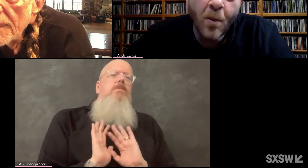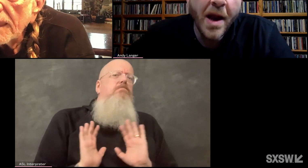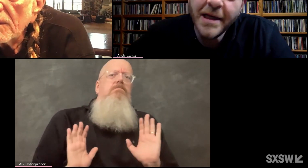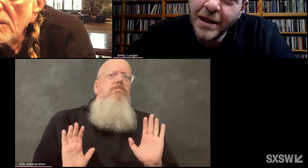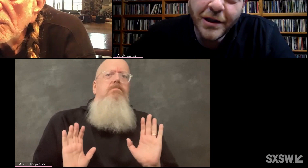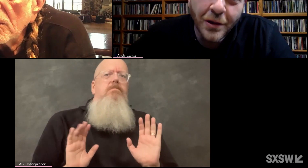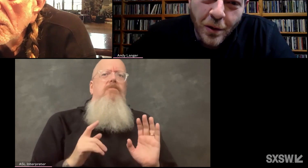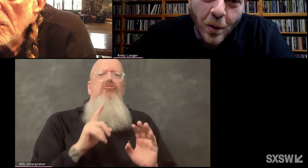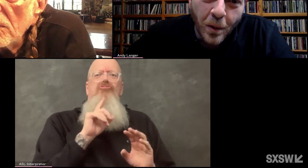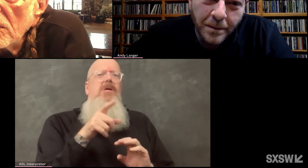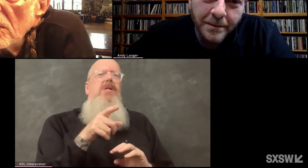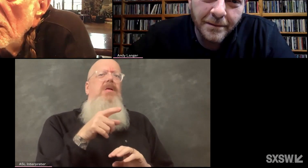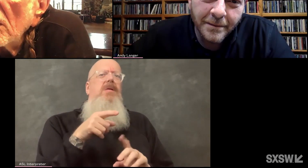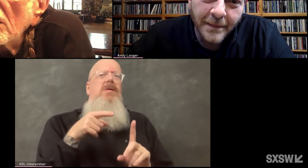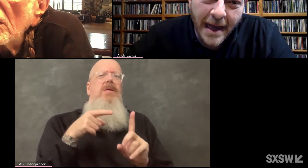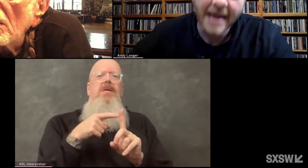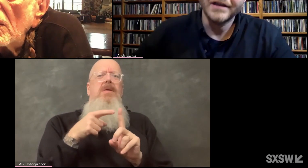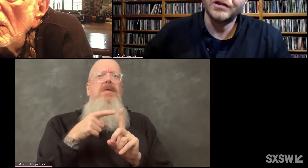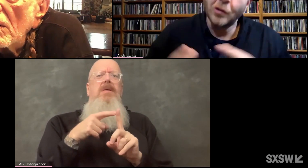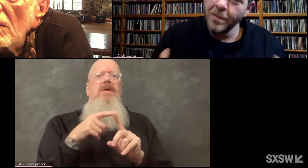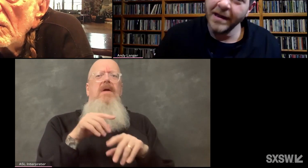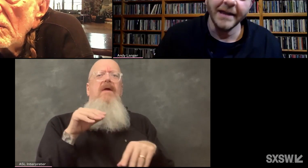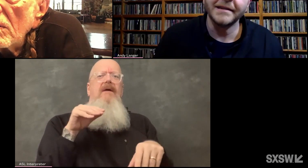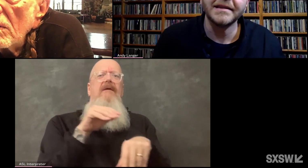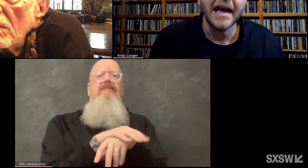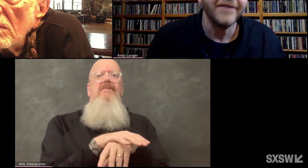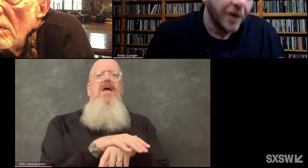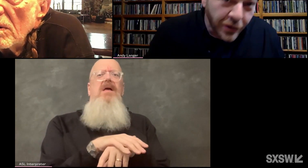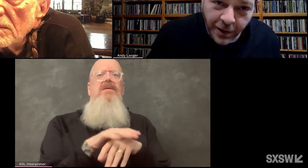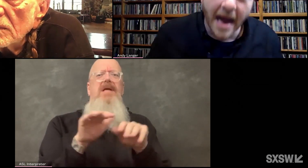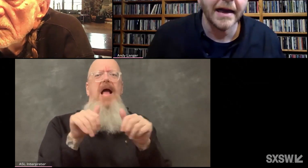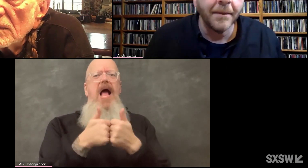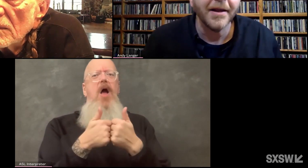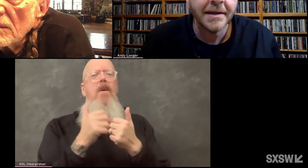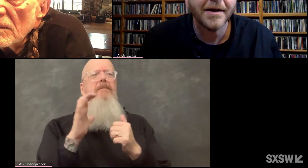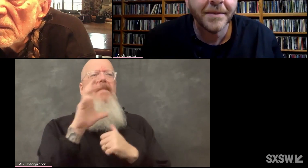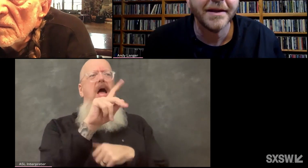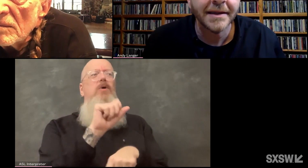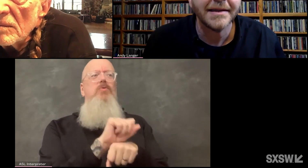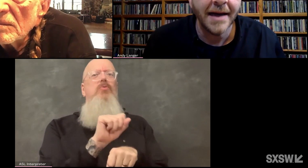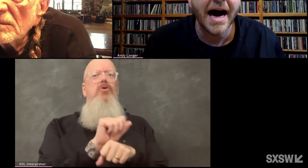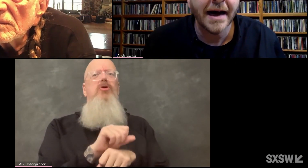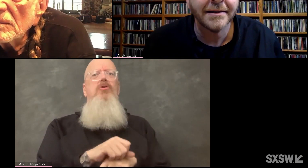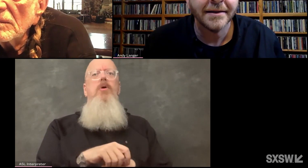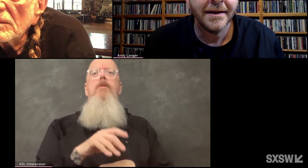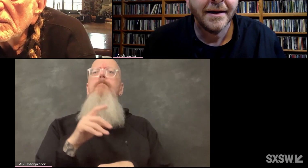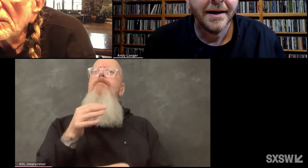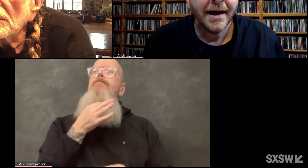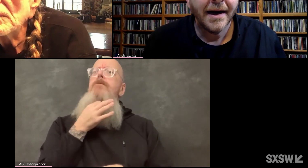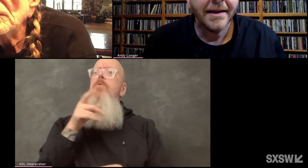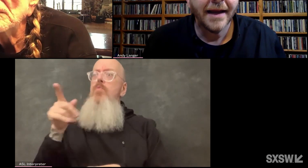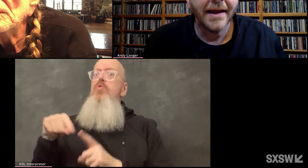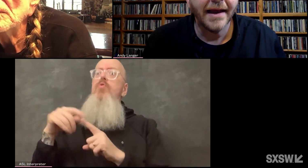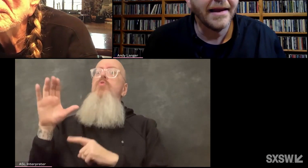But, I mean, when you do, and assuming it's safe because you're not going to play something that's not,